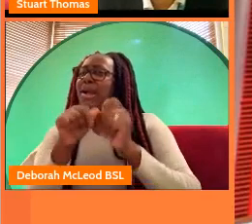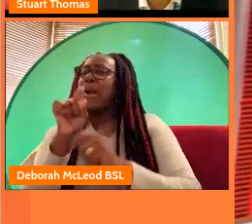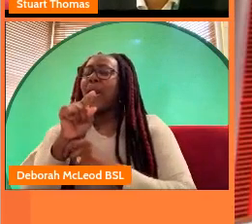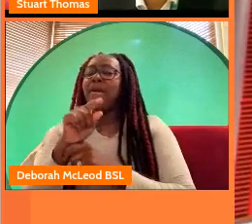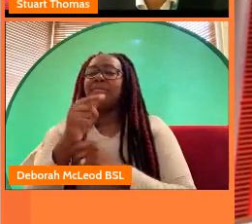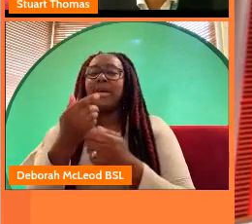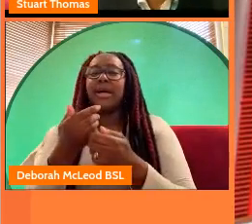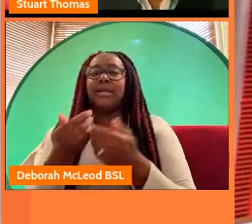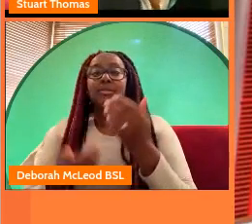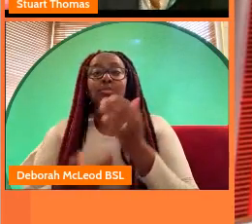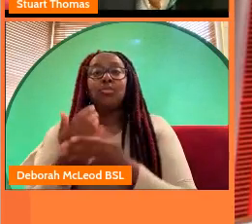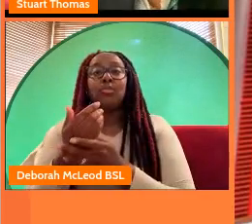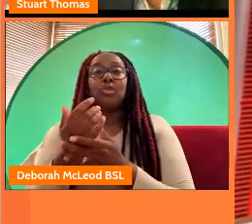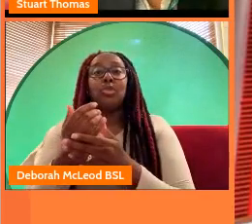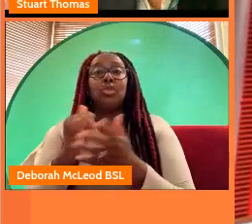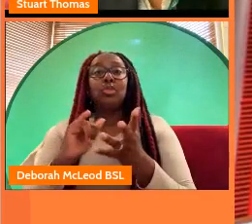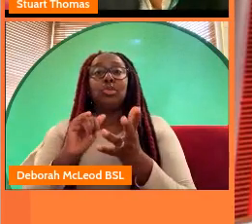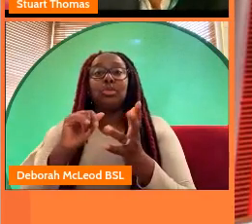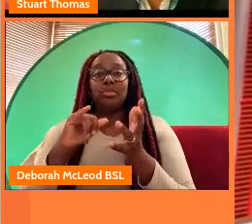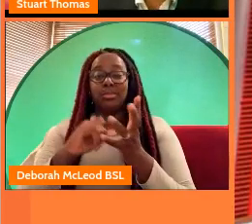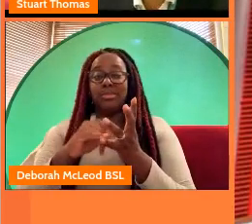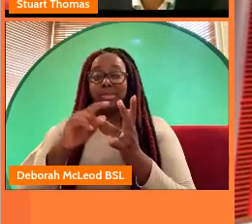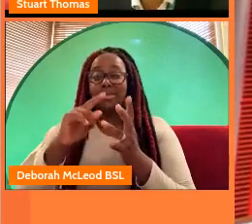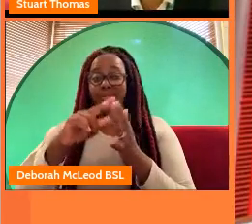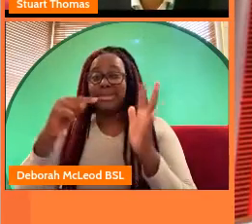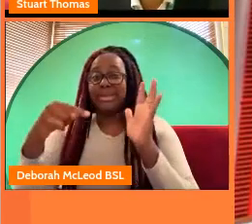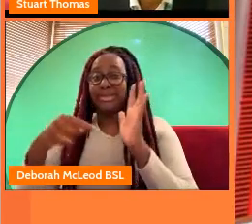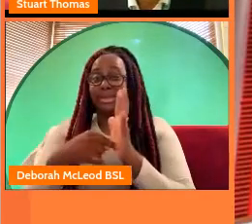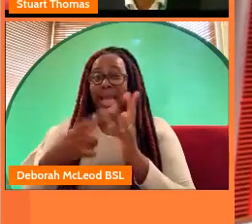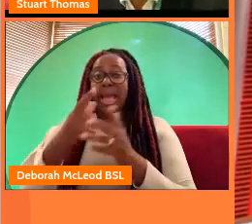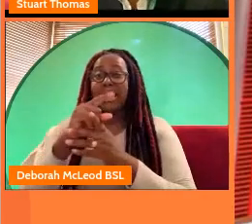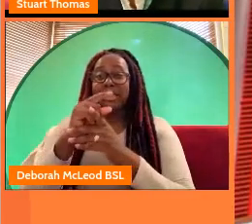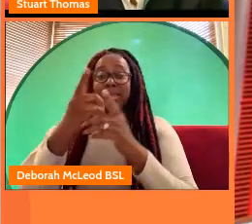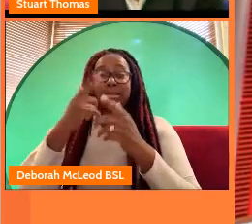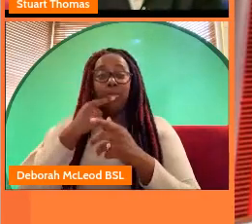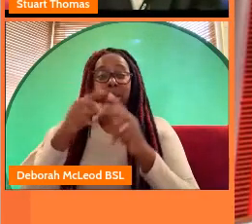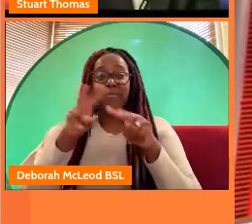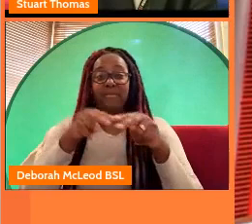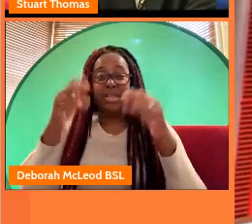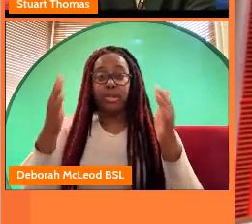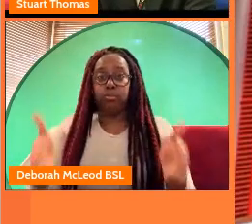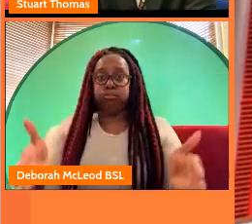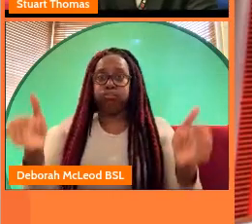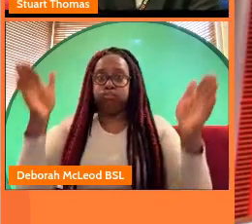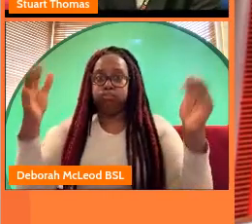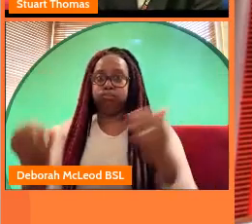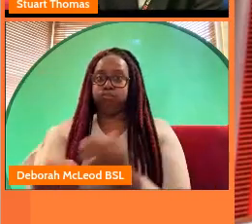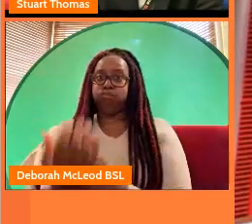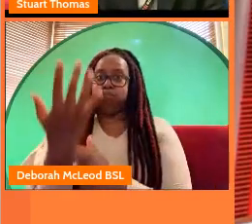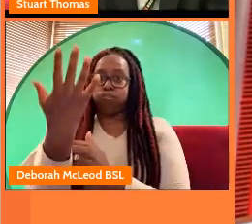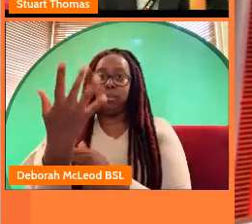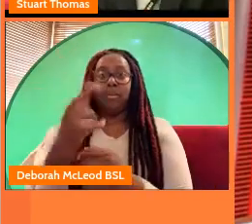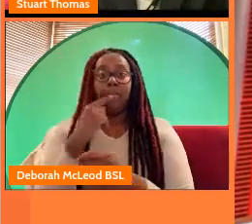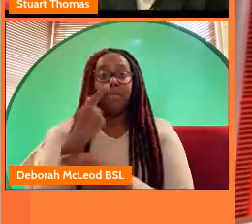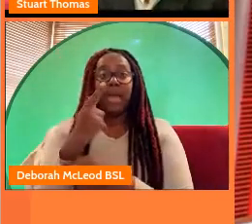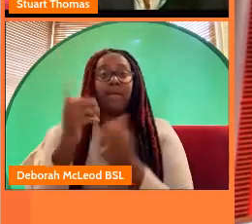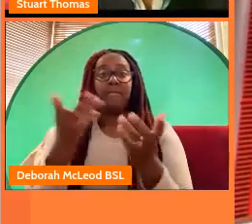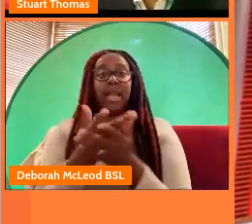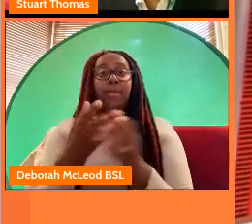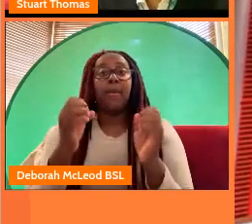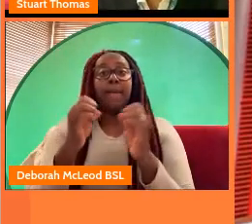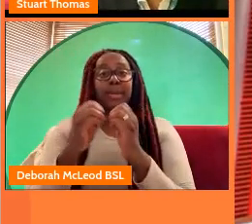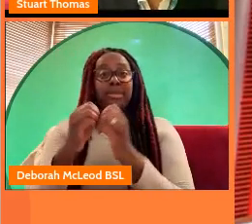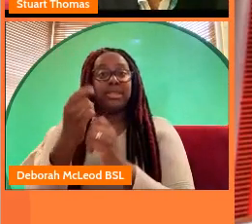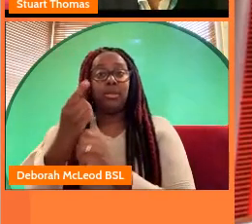um like the national news set with a giant video wall all around it and a tower screen and we're now available on bbc one hd as well as